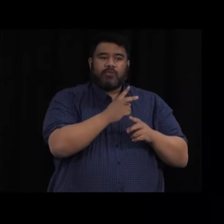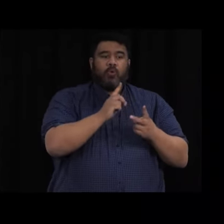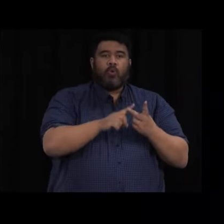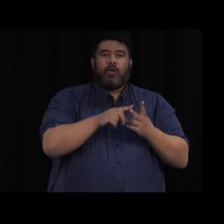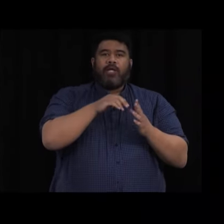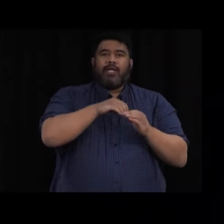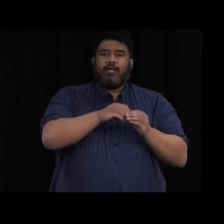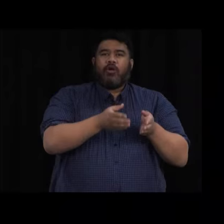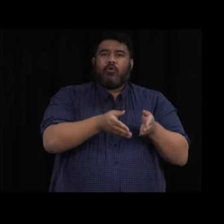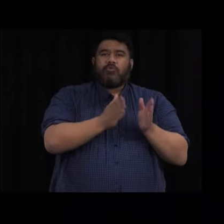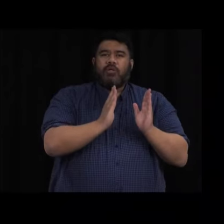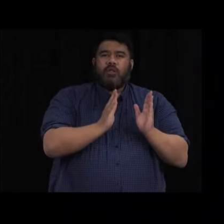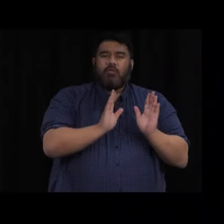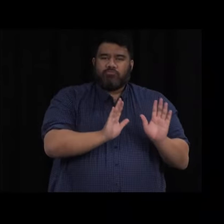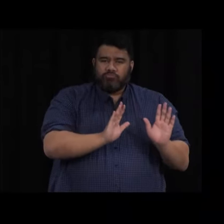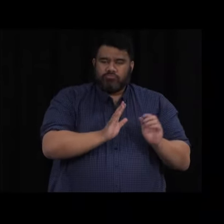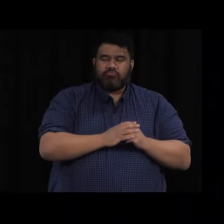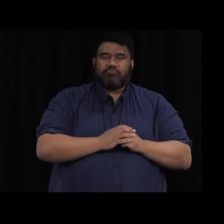MIQ facility.